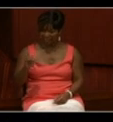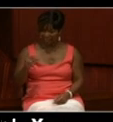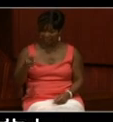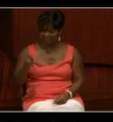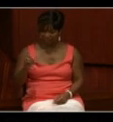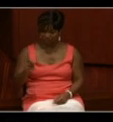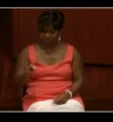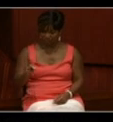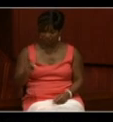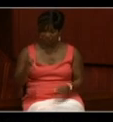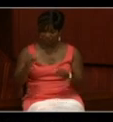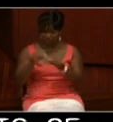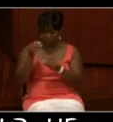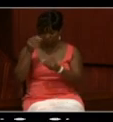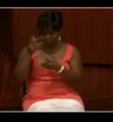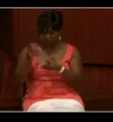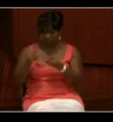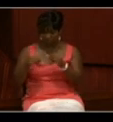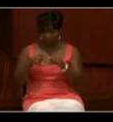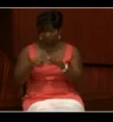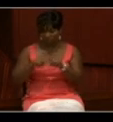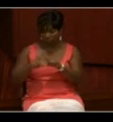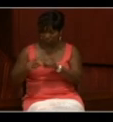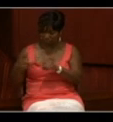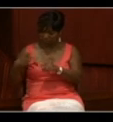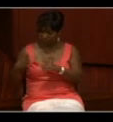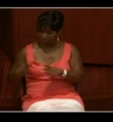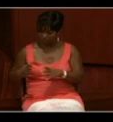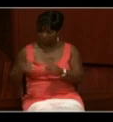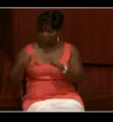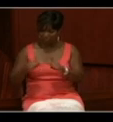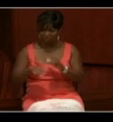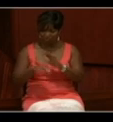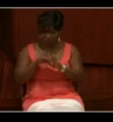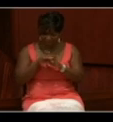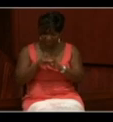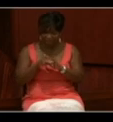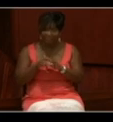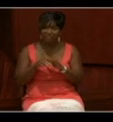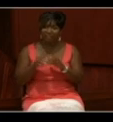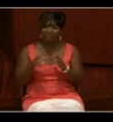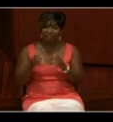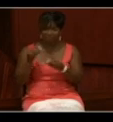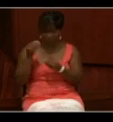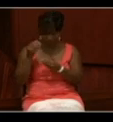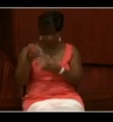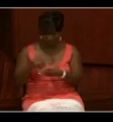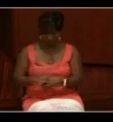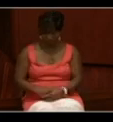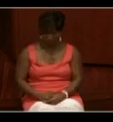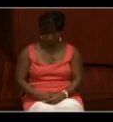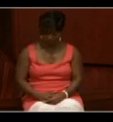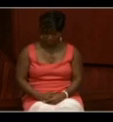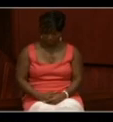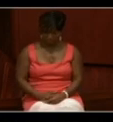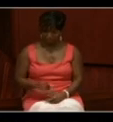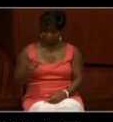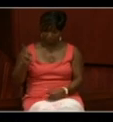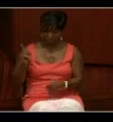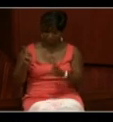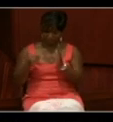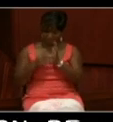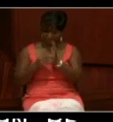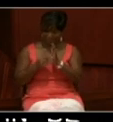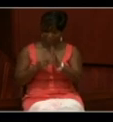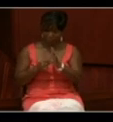And more information about the officers and enlisted men can be found on the entries inside. Here we have an example of the page of the USS